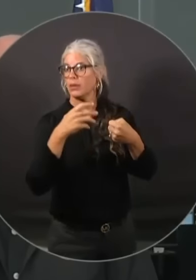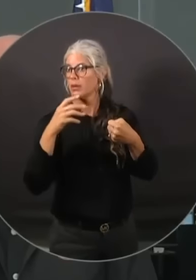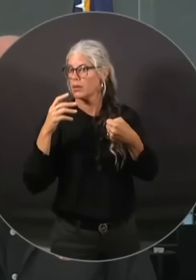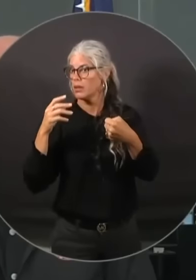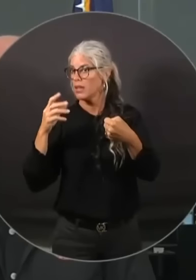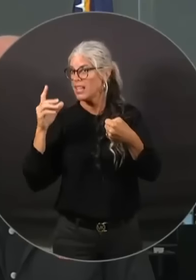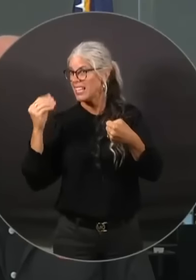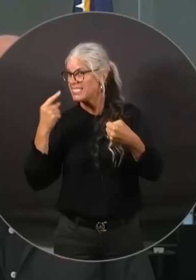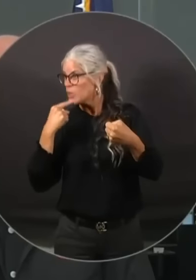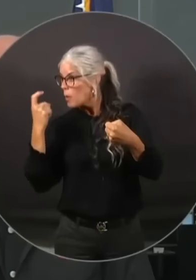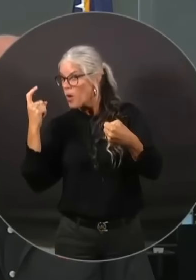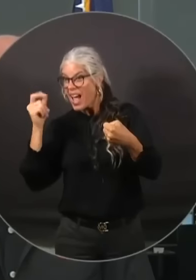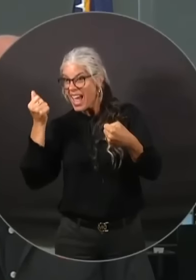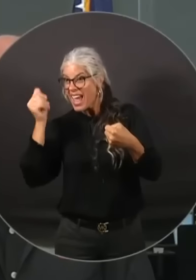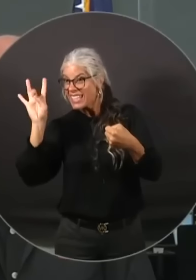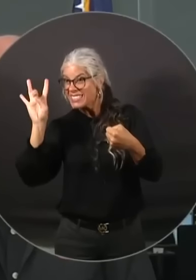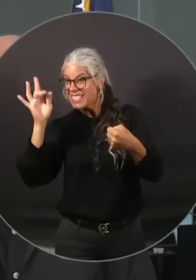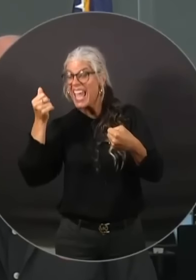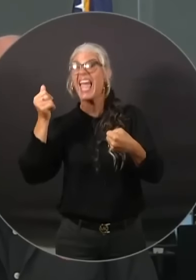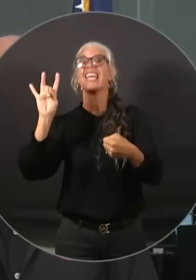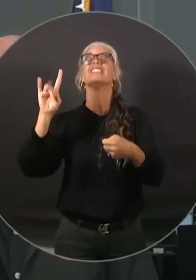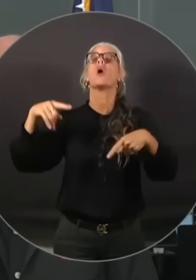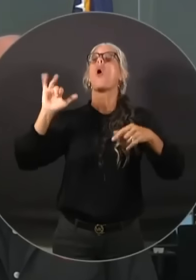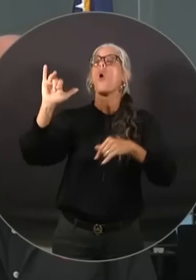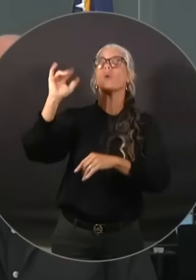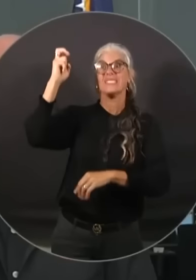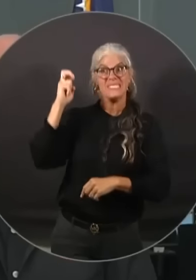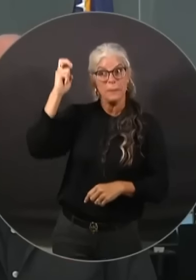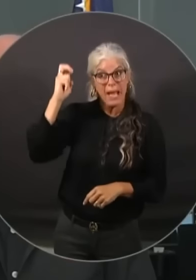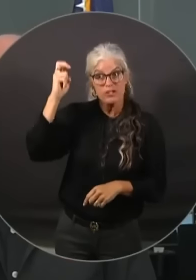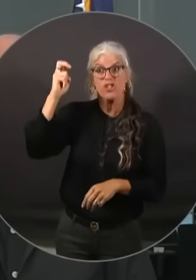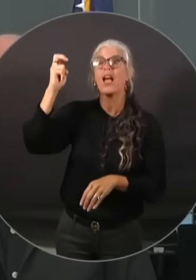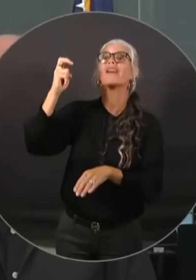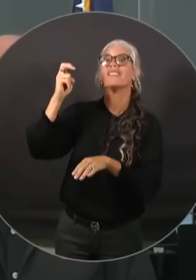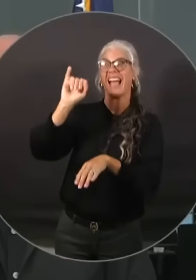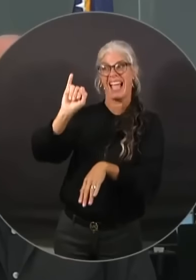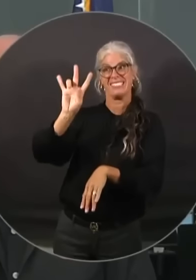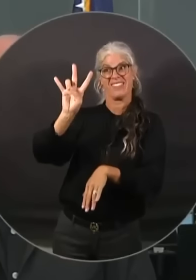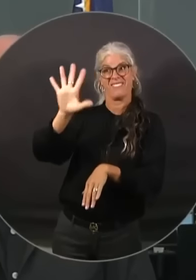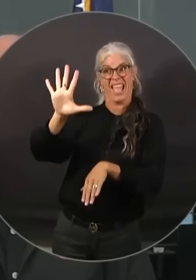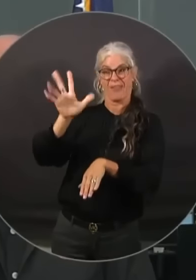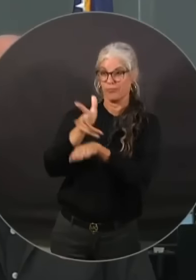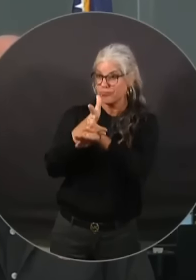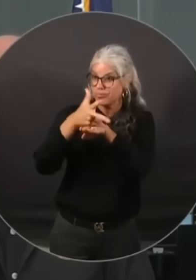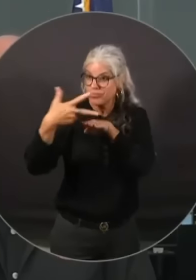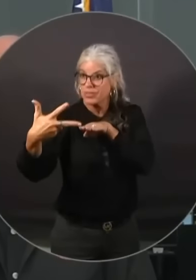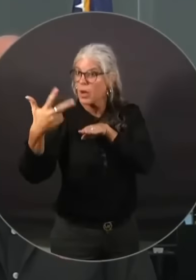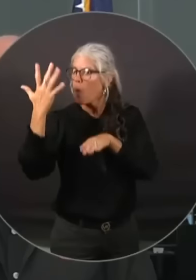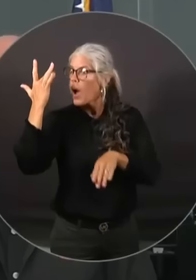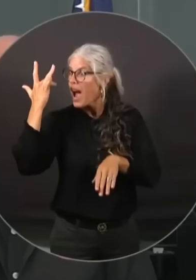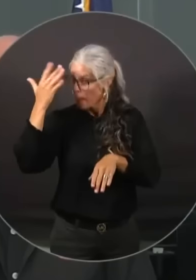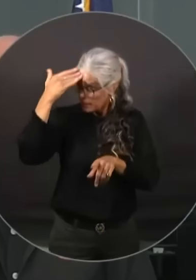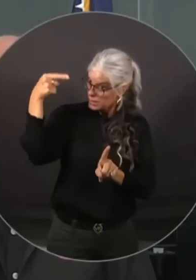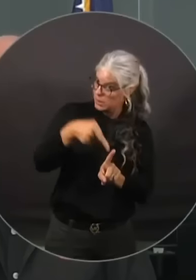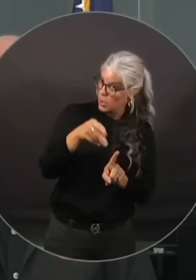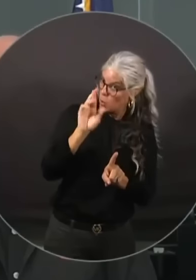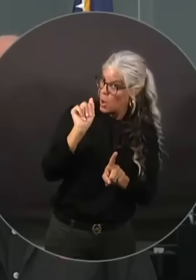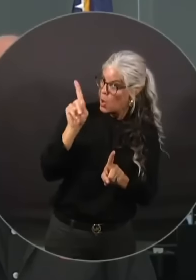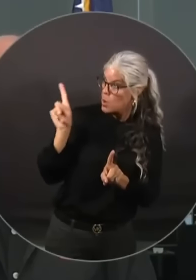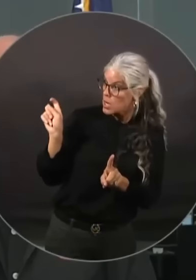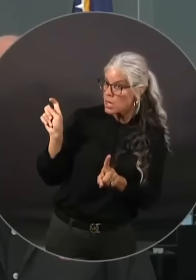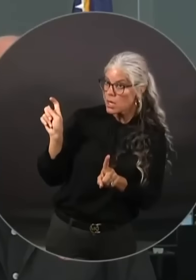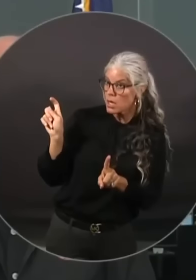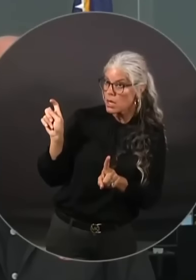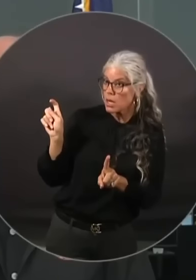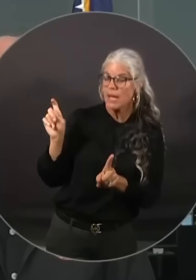hillsborough county right off i-75 um was that because of the roads per se on that one i